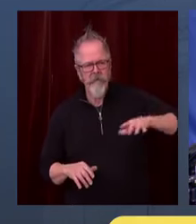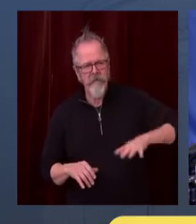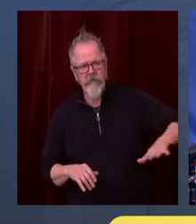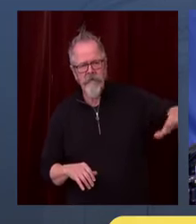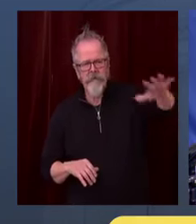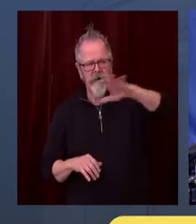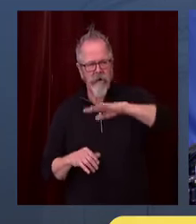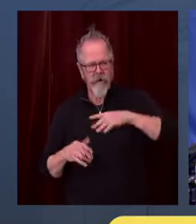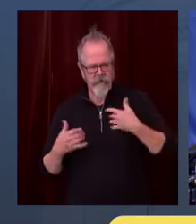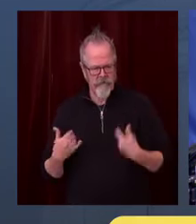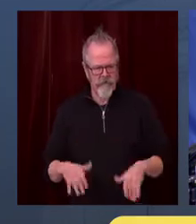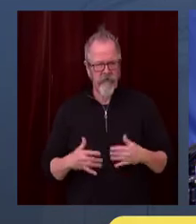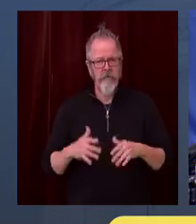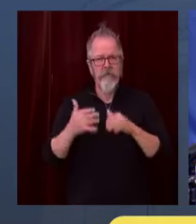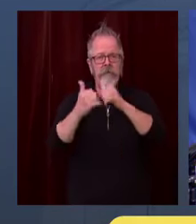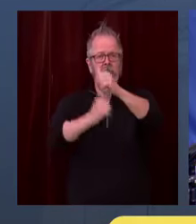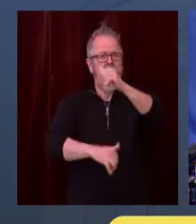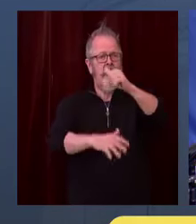some of the adjudications.